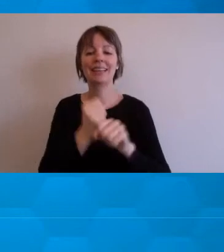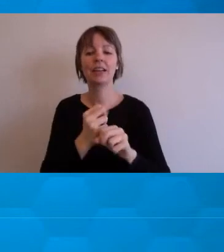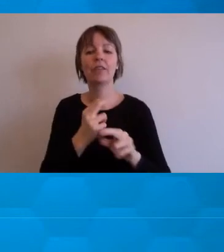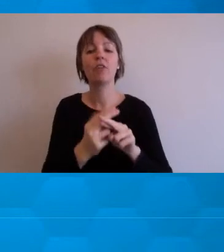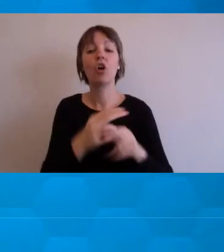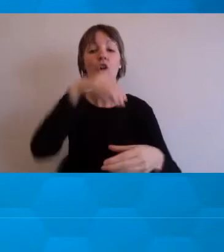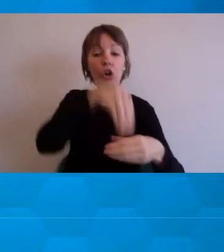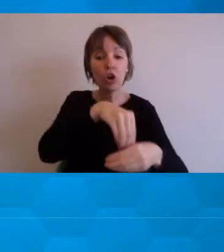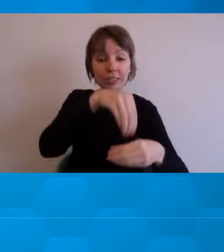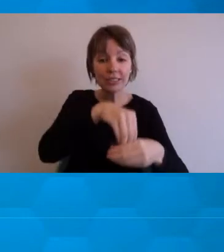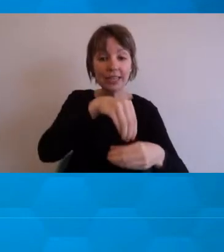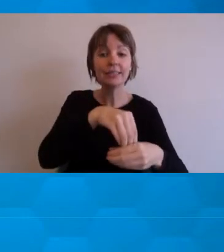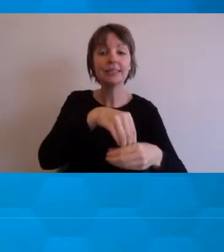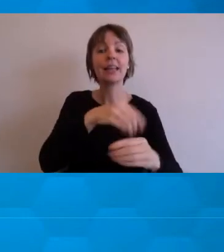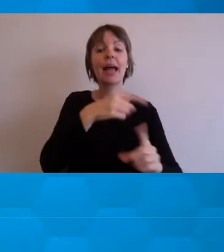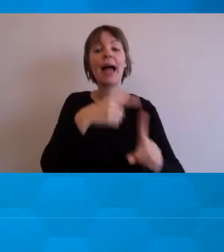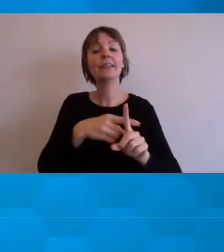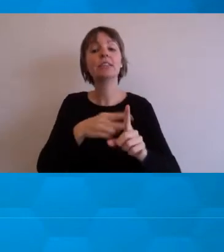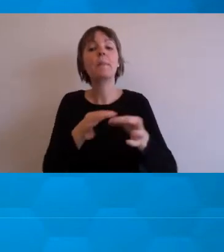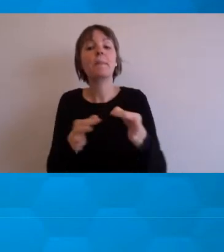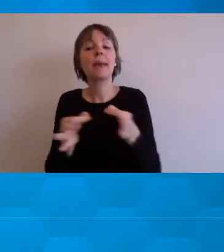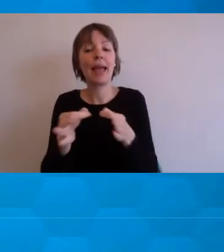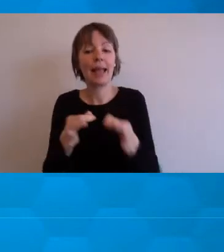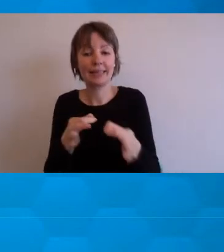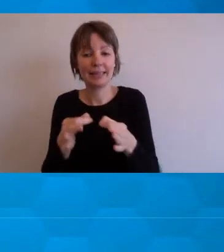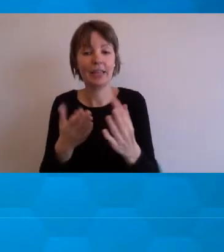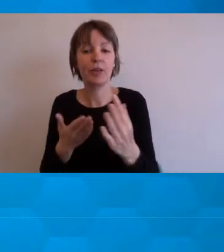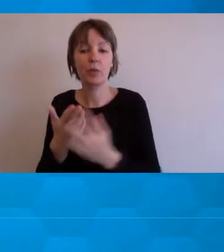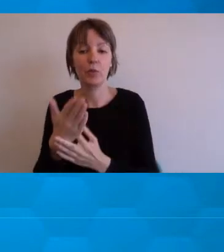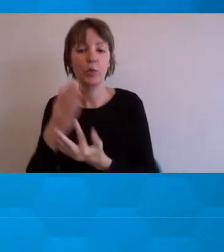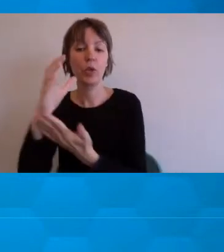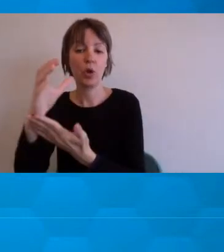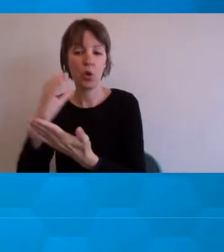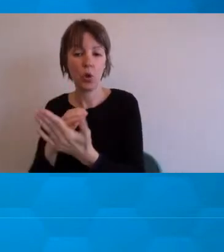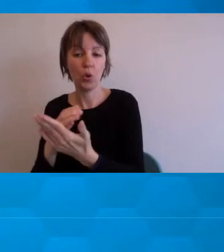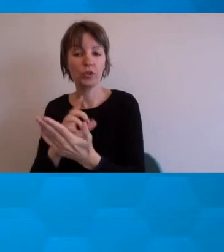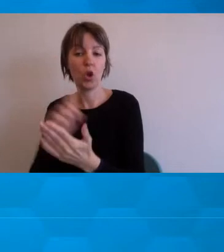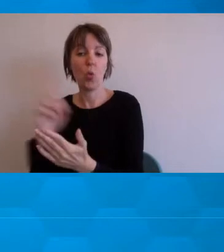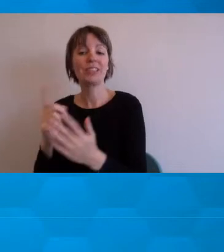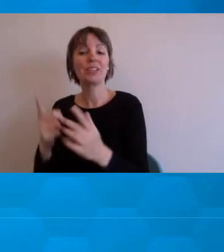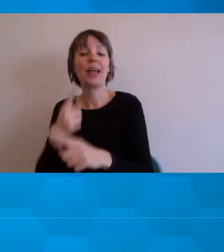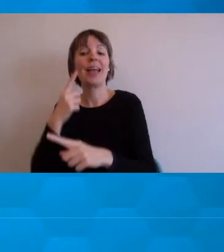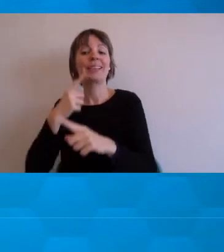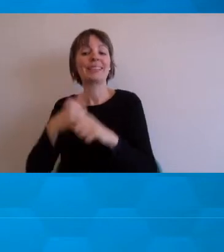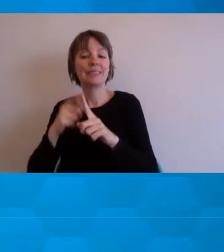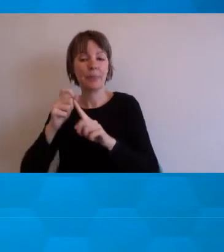around the planning through the course, what's expected and at which point.